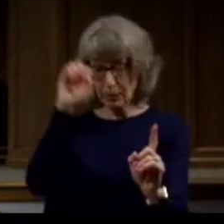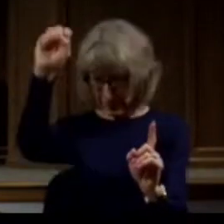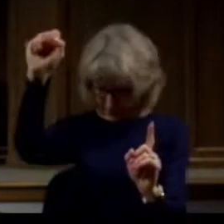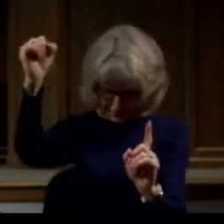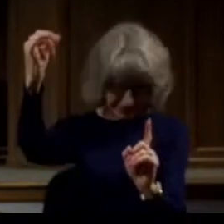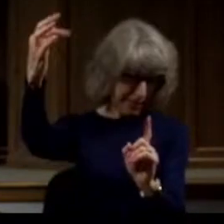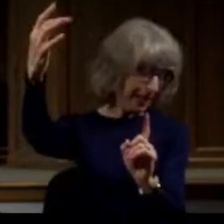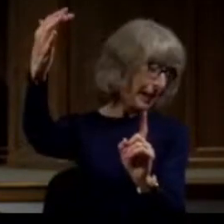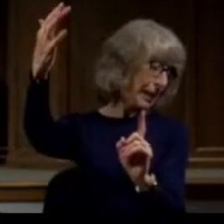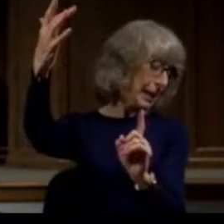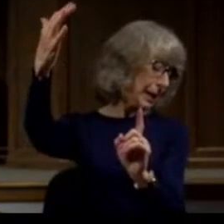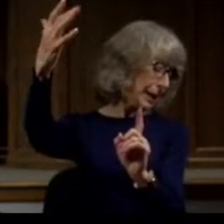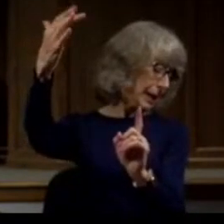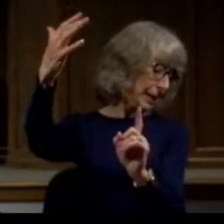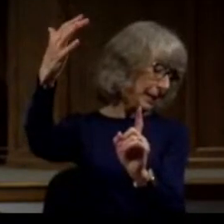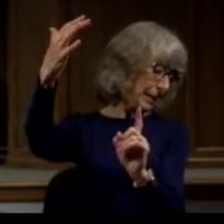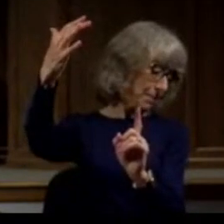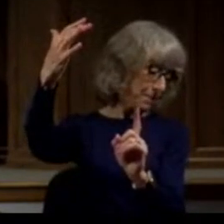light